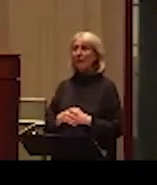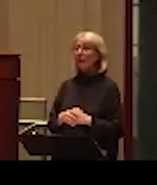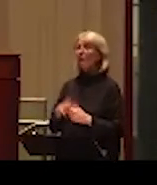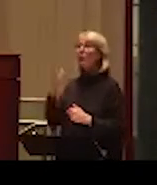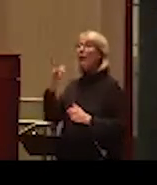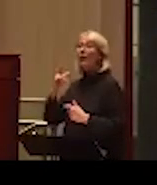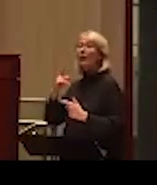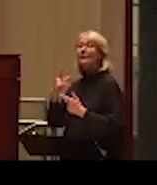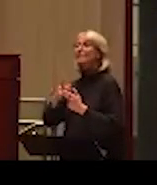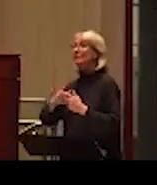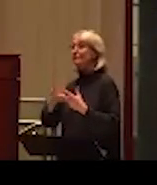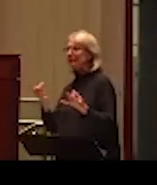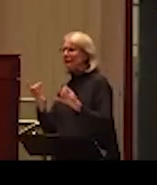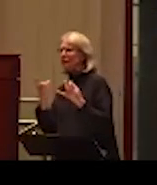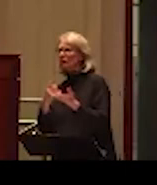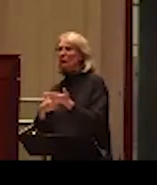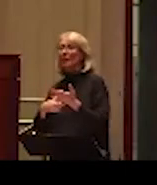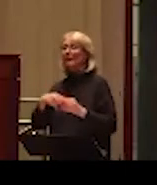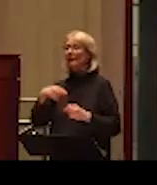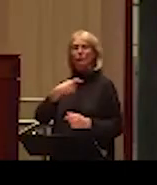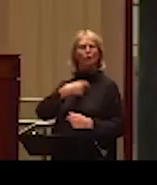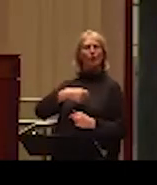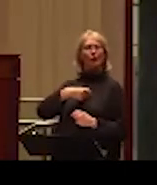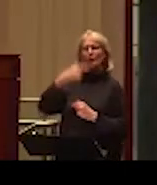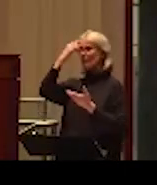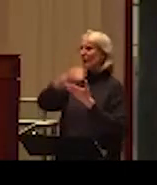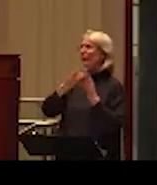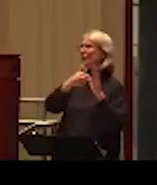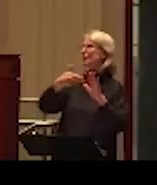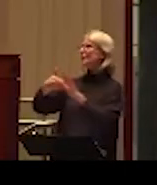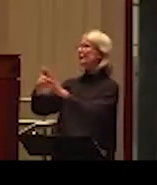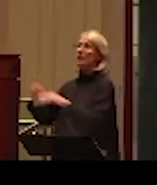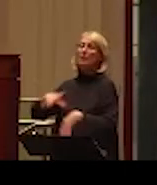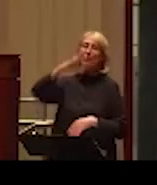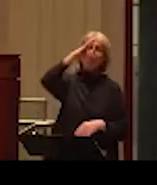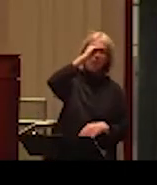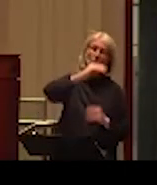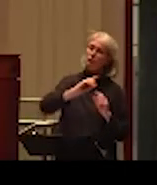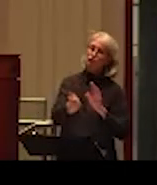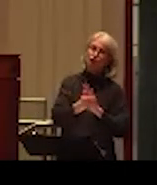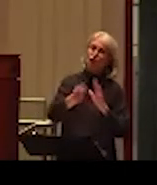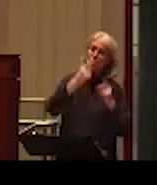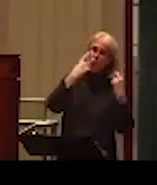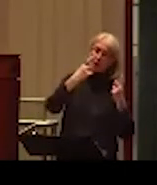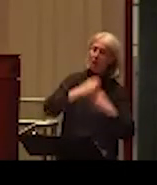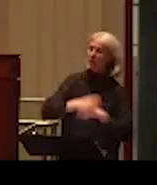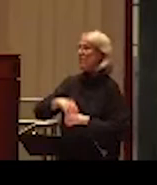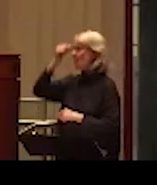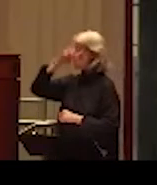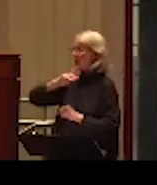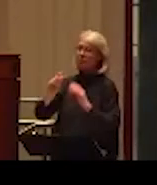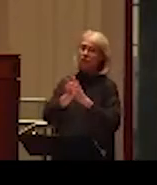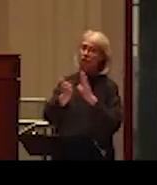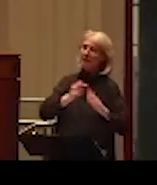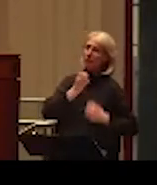talk about men, are the gender stereotypes. There are so many of them in place. Boys, don't cry. Men, not supposed to show emotions.